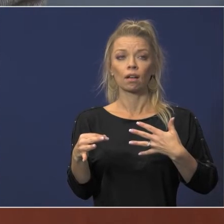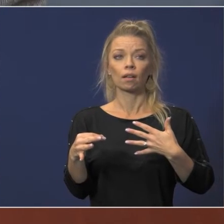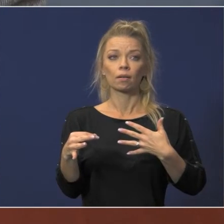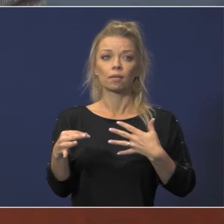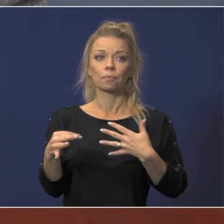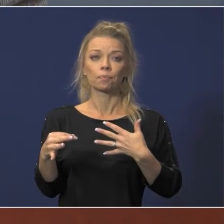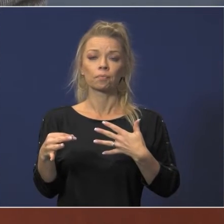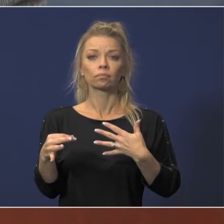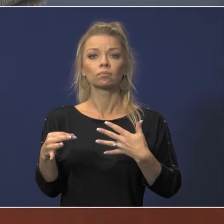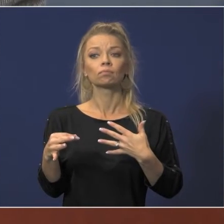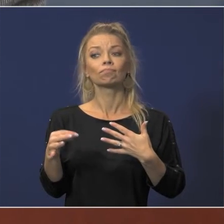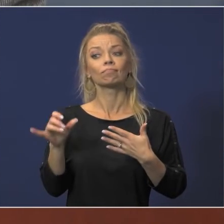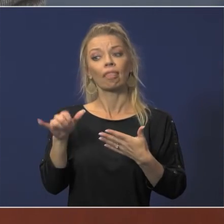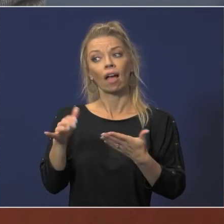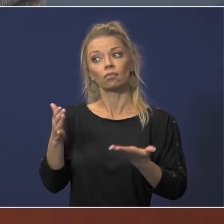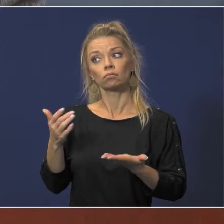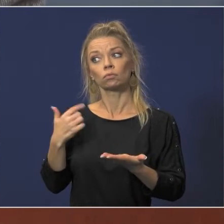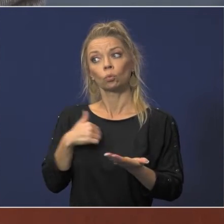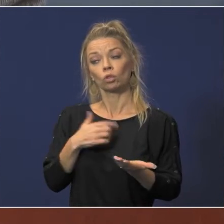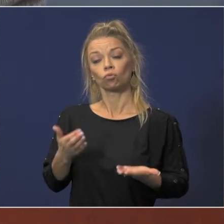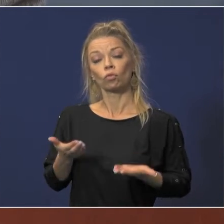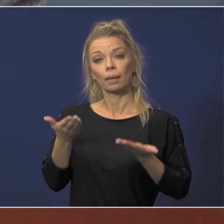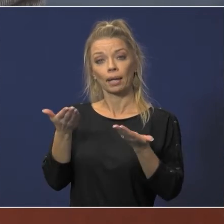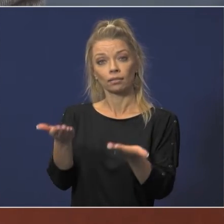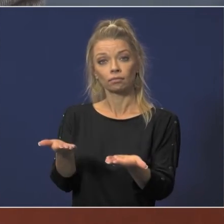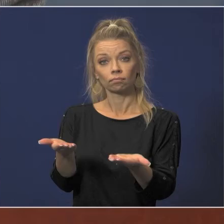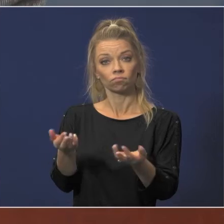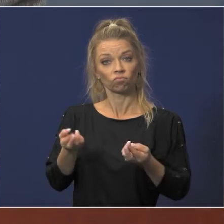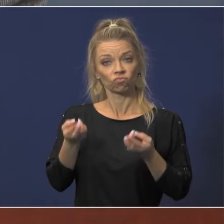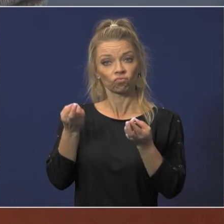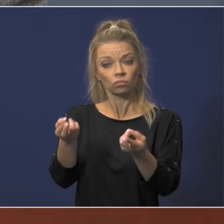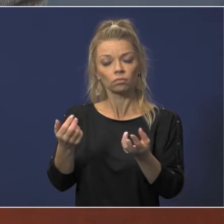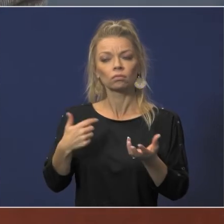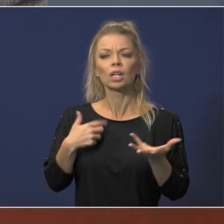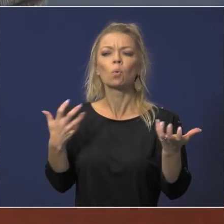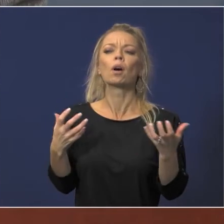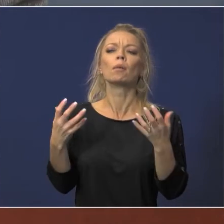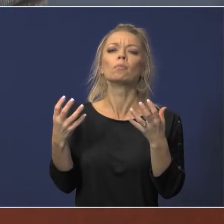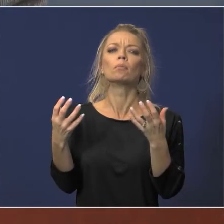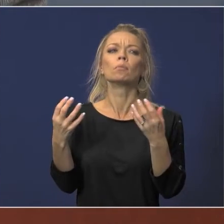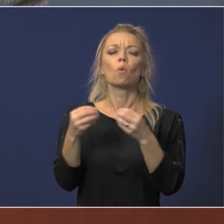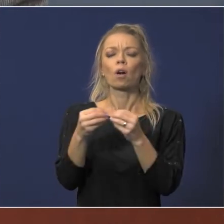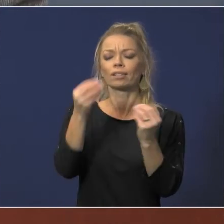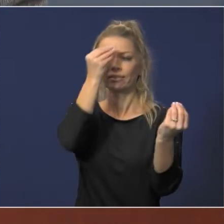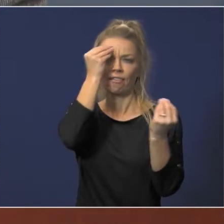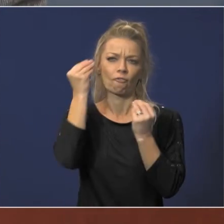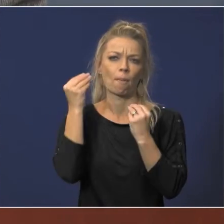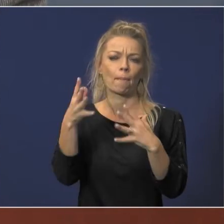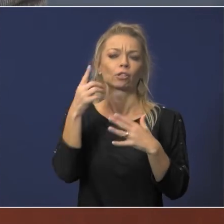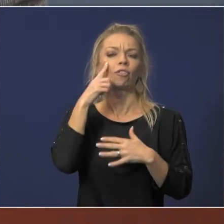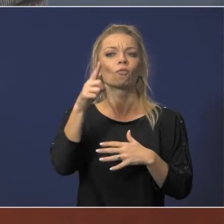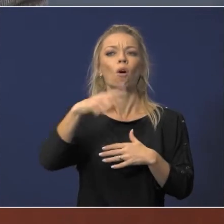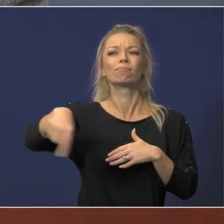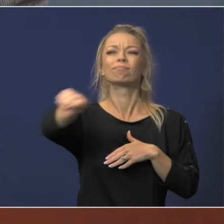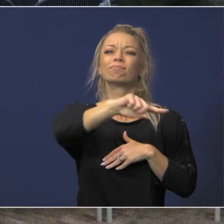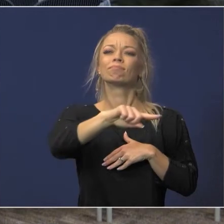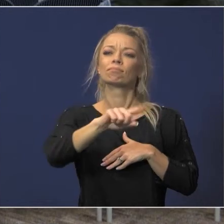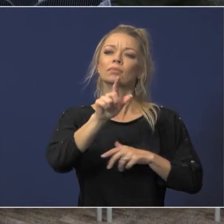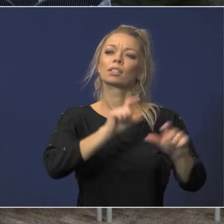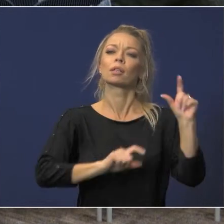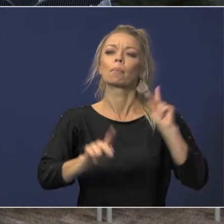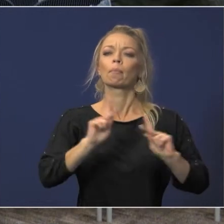that is being recommended and i would just like a little more information for viewing public on that